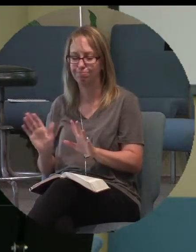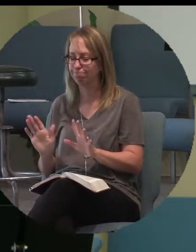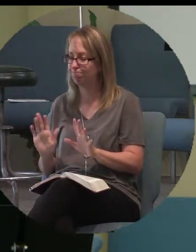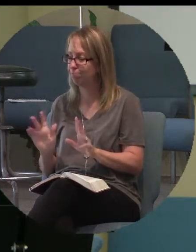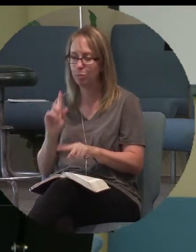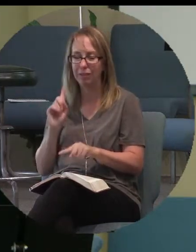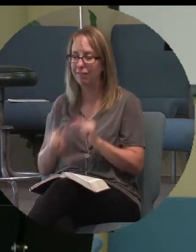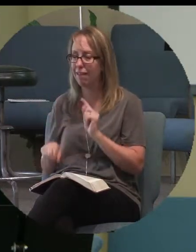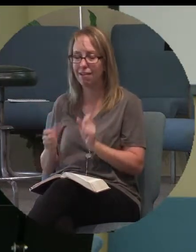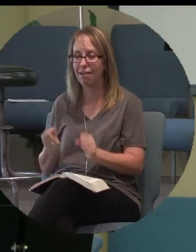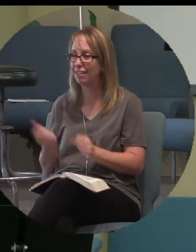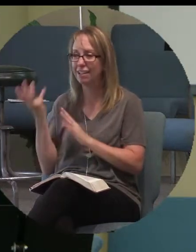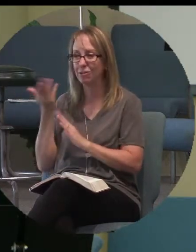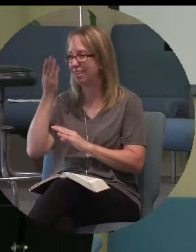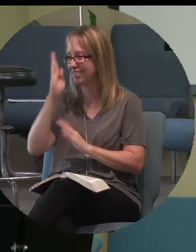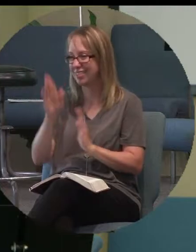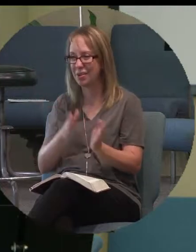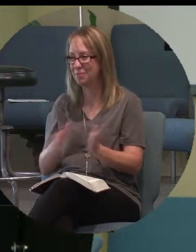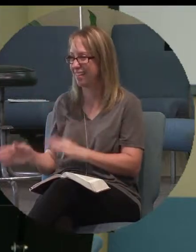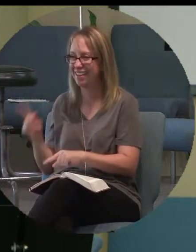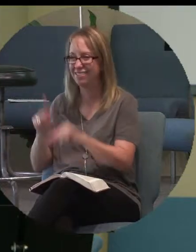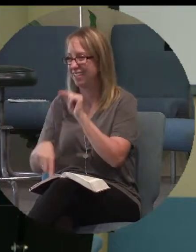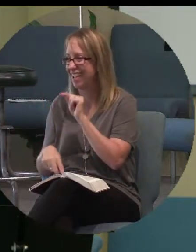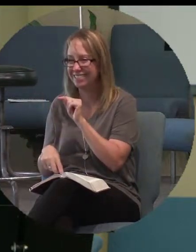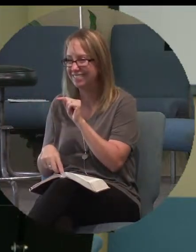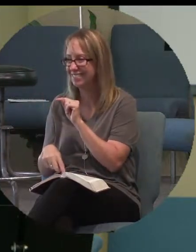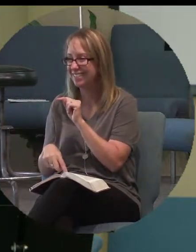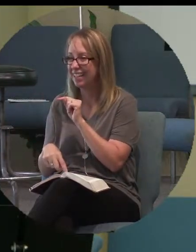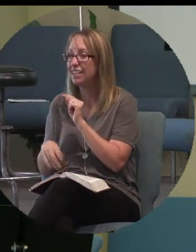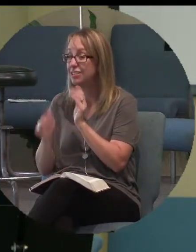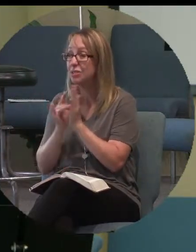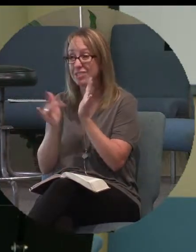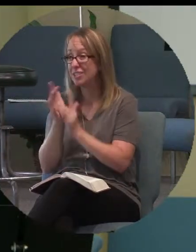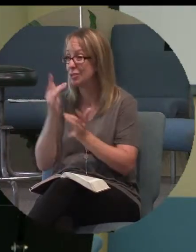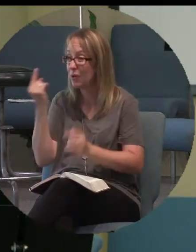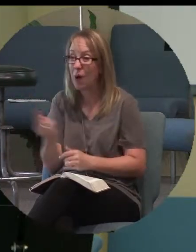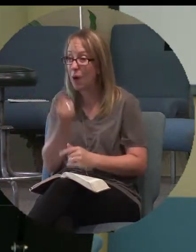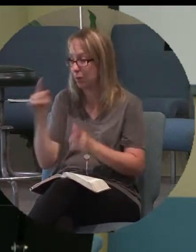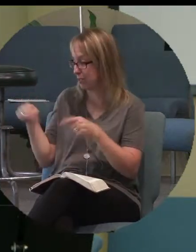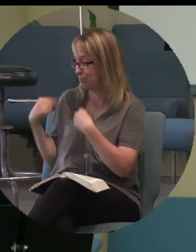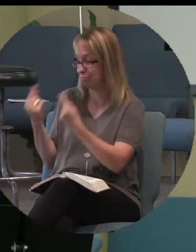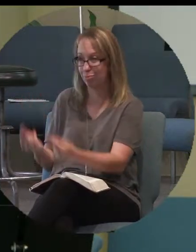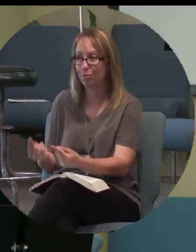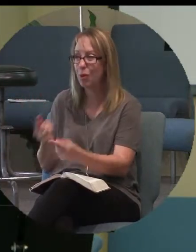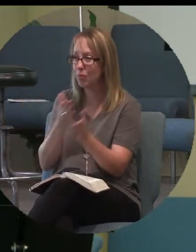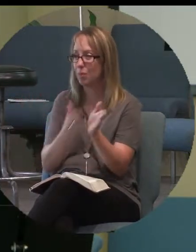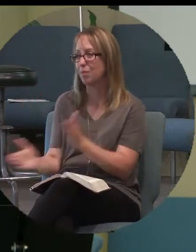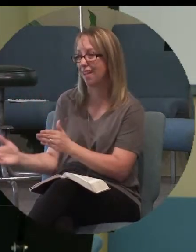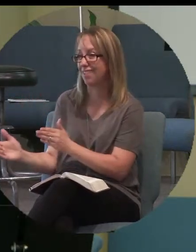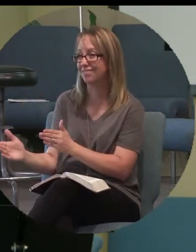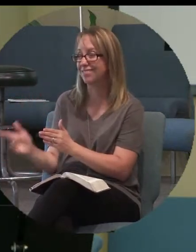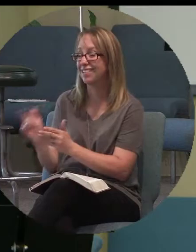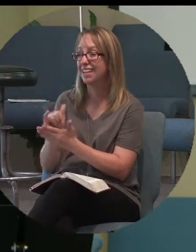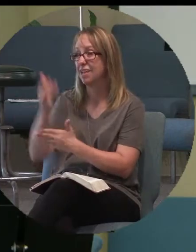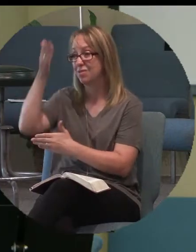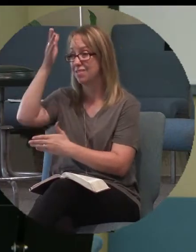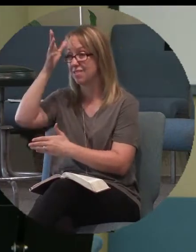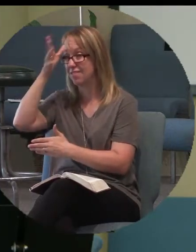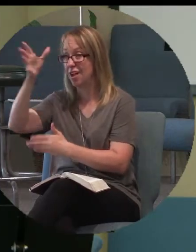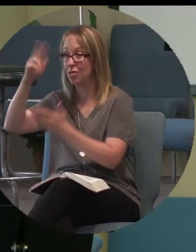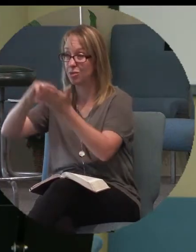rid of God's plan. And so Jesus was always the plan. He was always the Father's purpose.